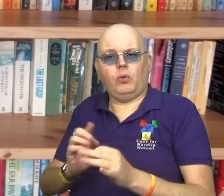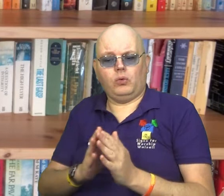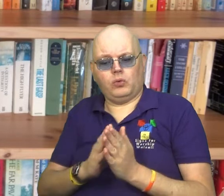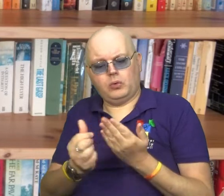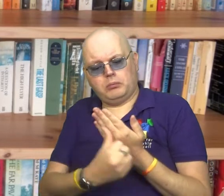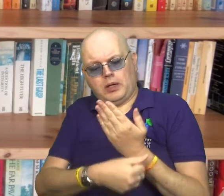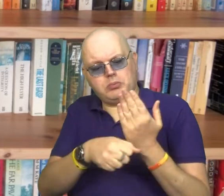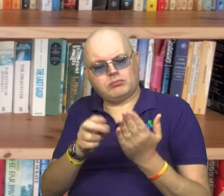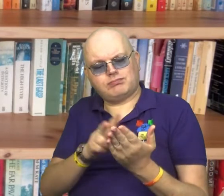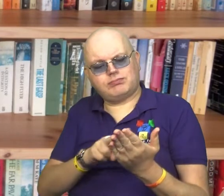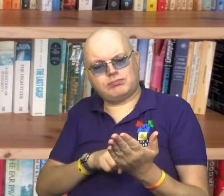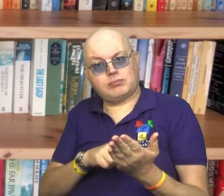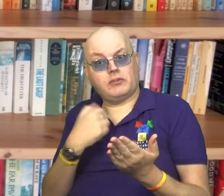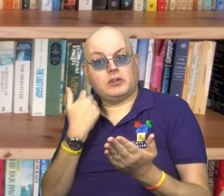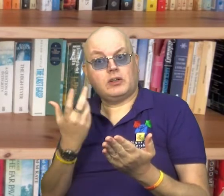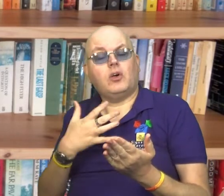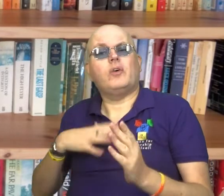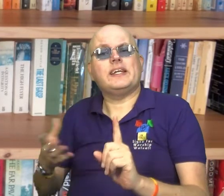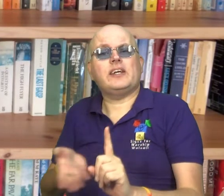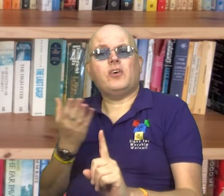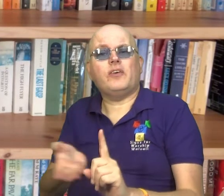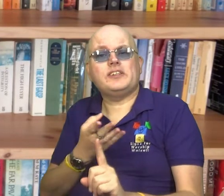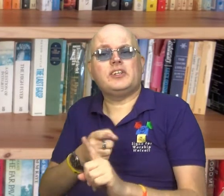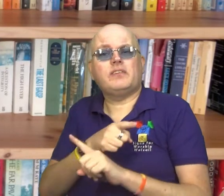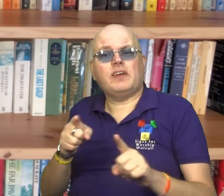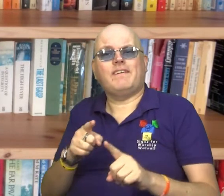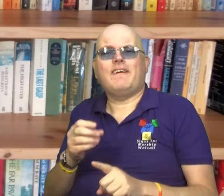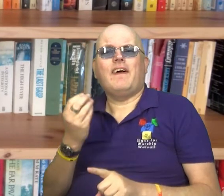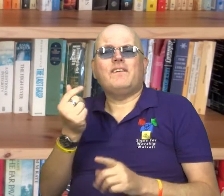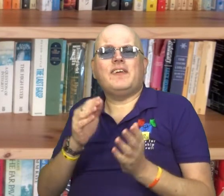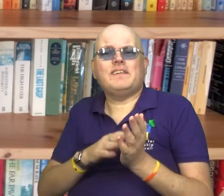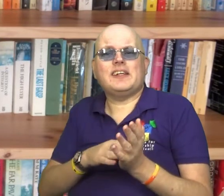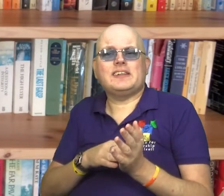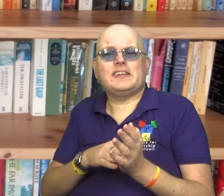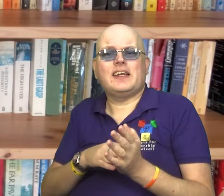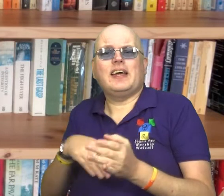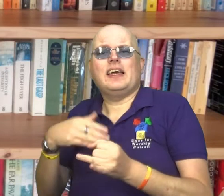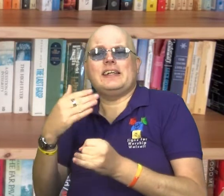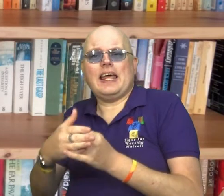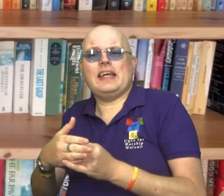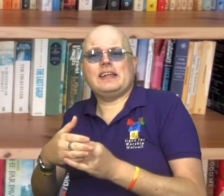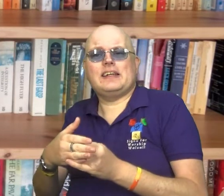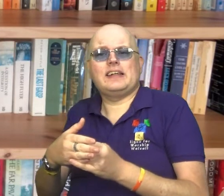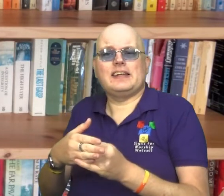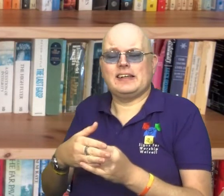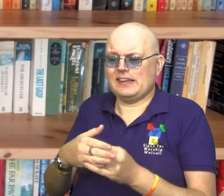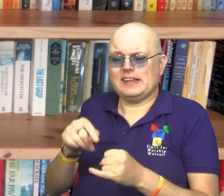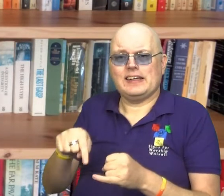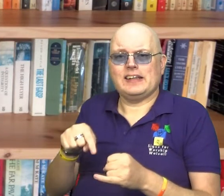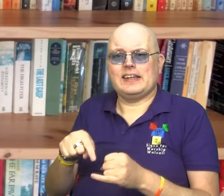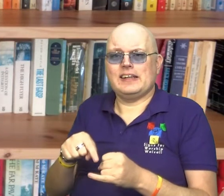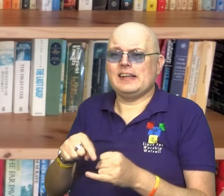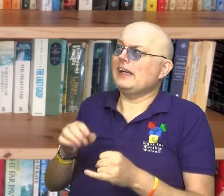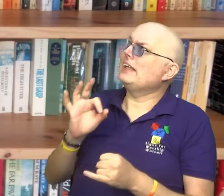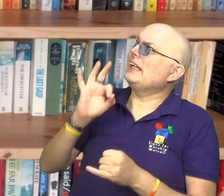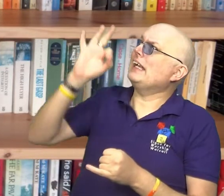time when we read the Bible each day, I'd like to encourage you to have just a few minutes of quiet at the end of the session. And